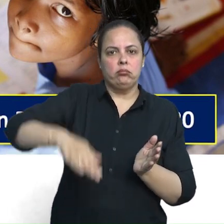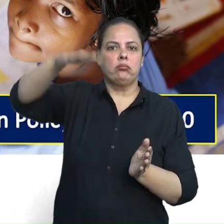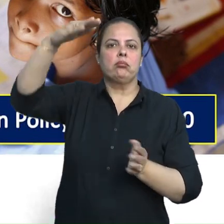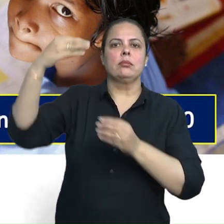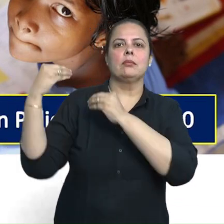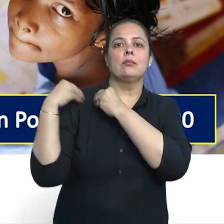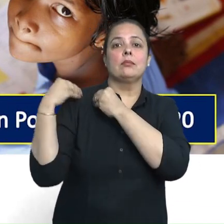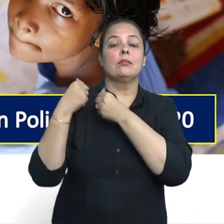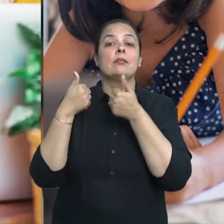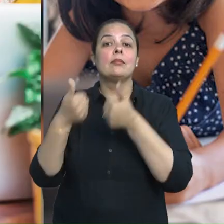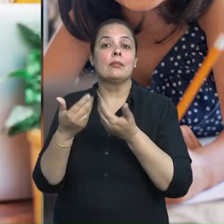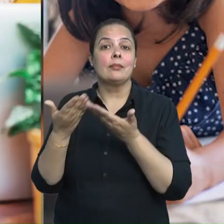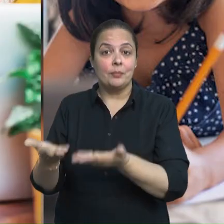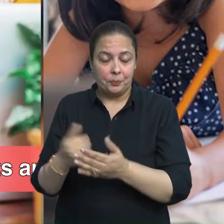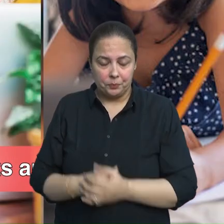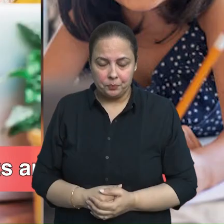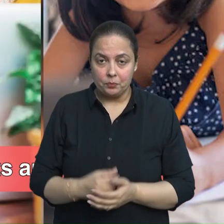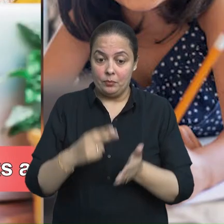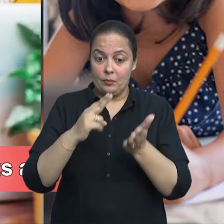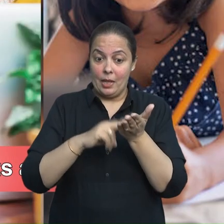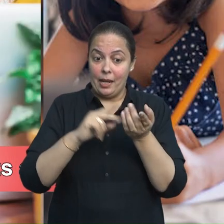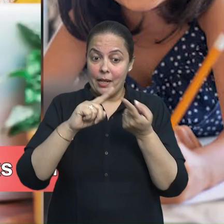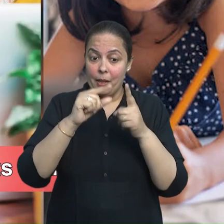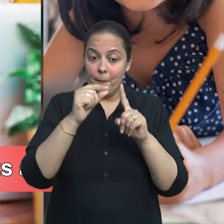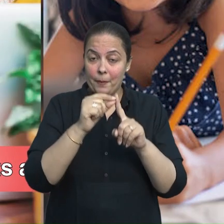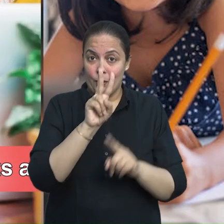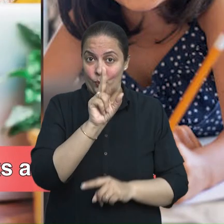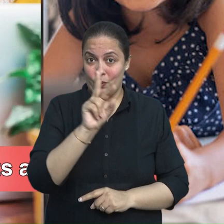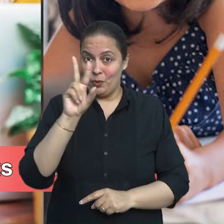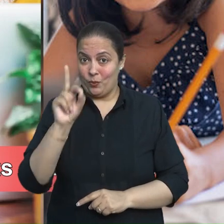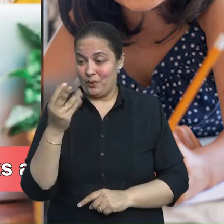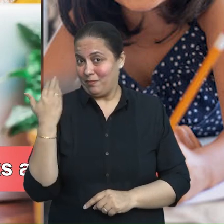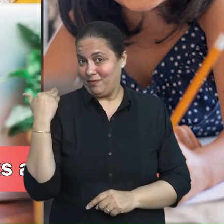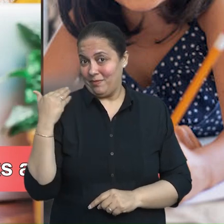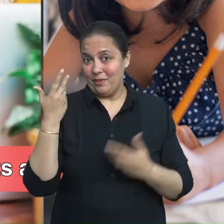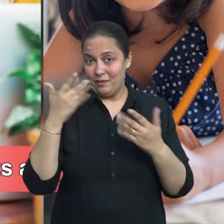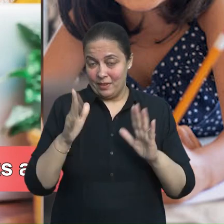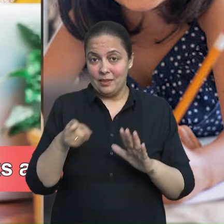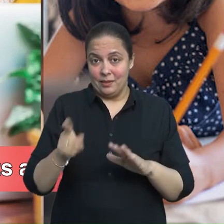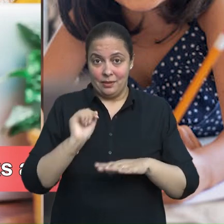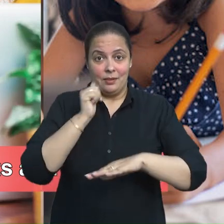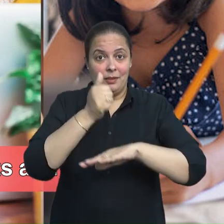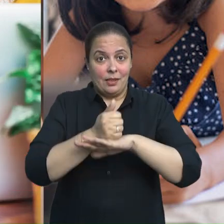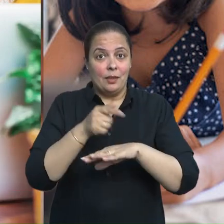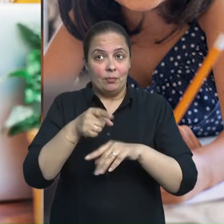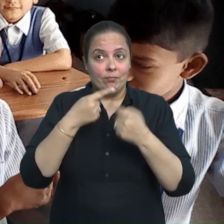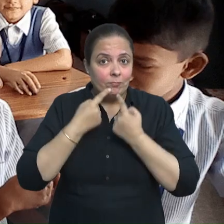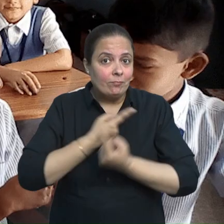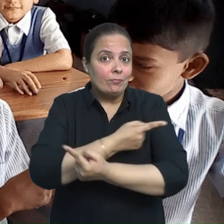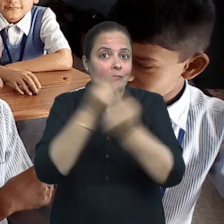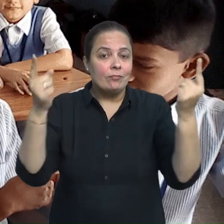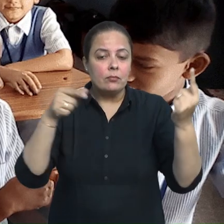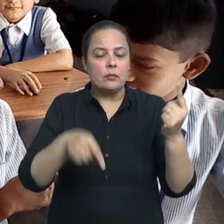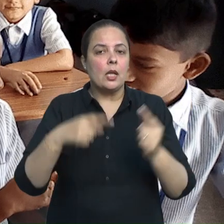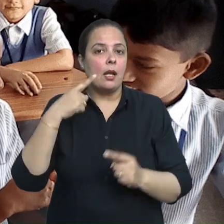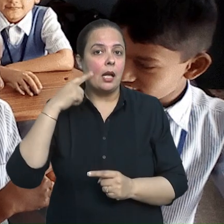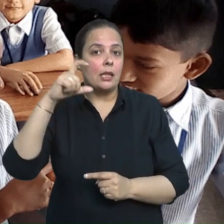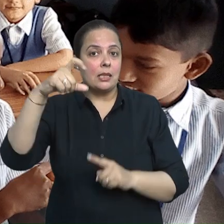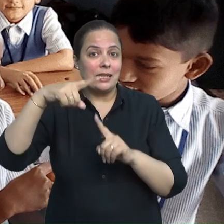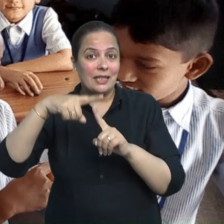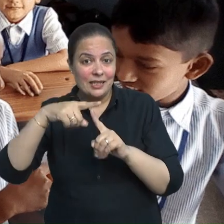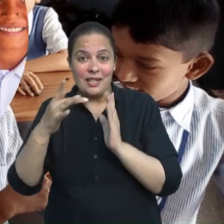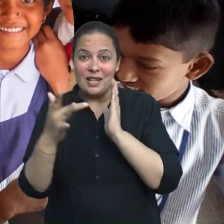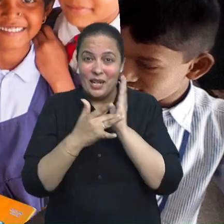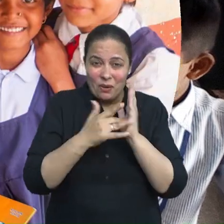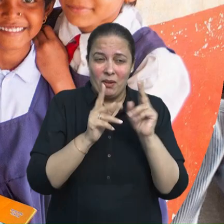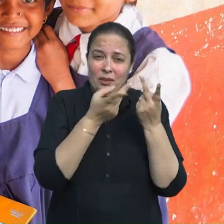NEP 2020, this ICT package has been developed to help you to enhance the educational journey